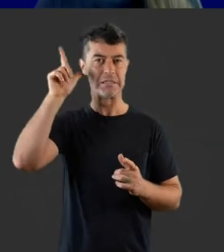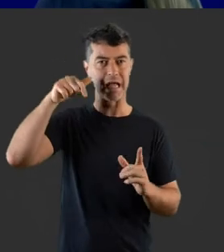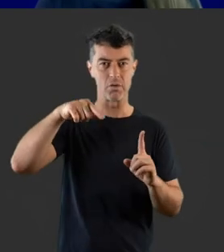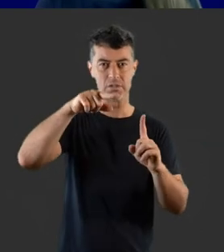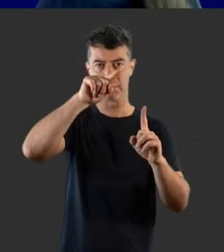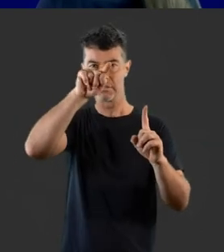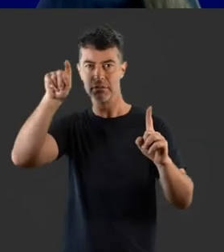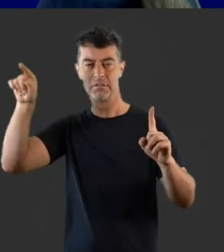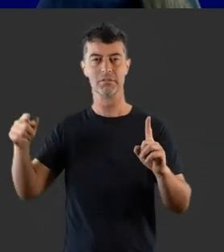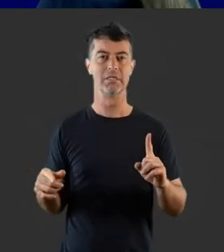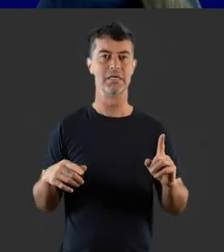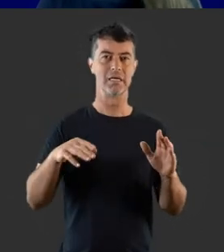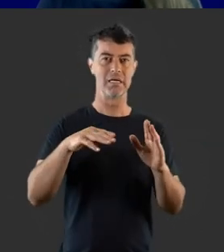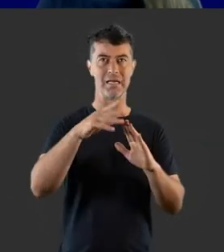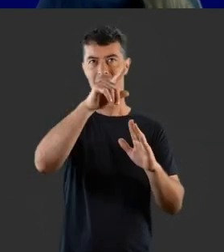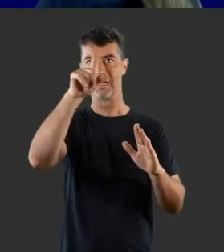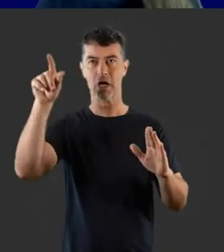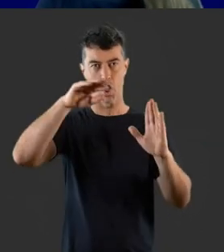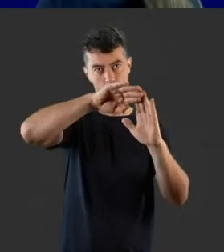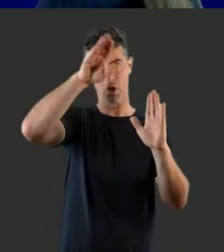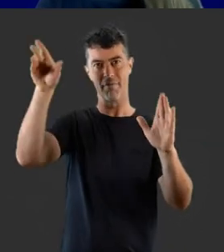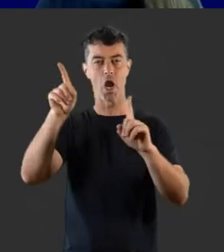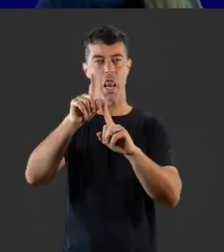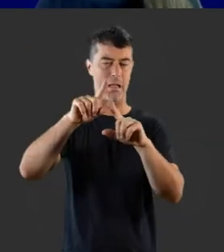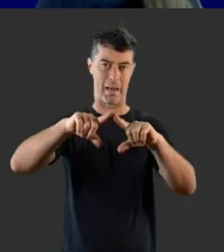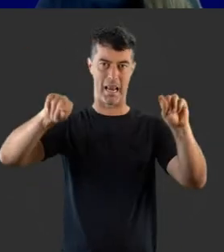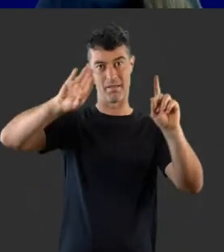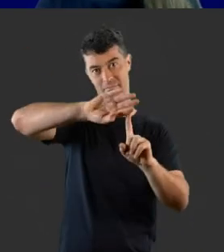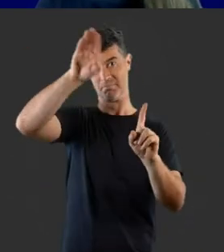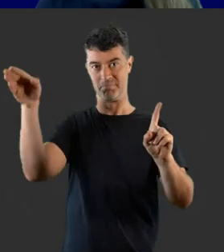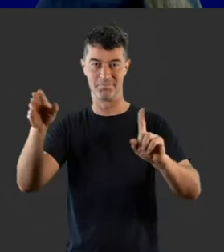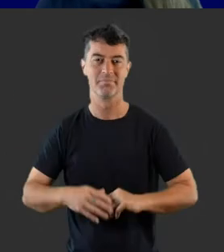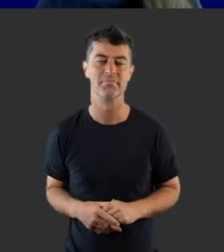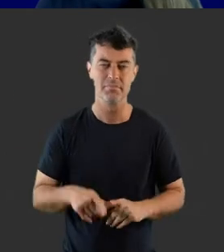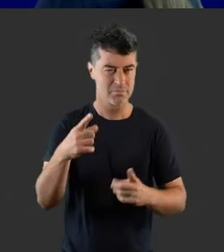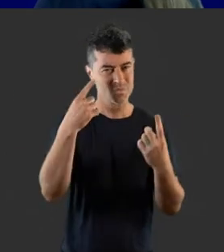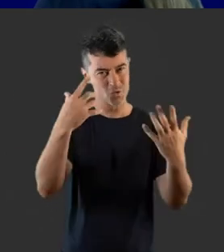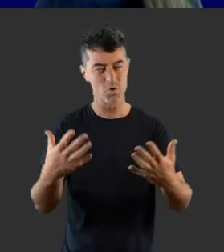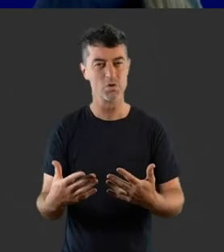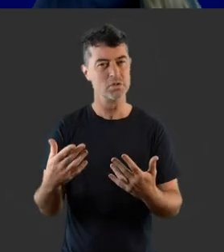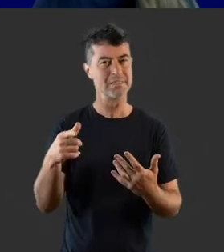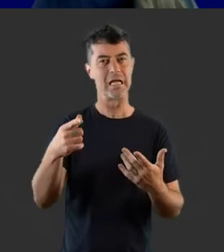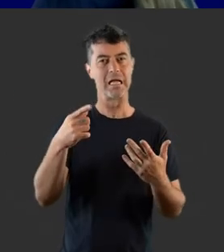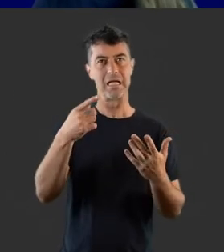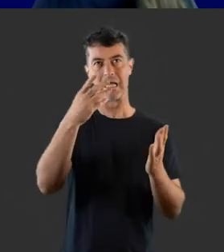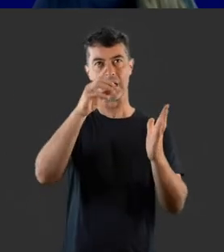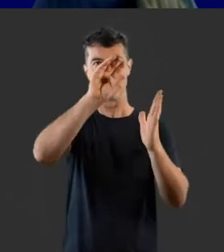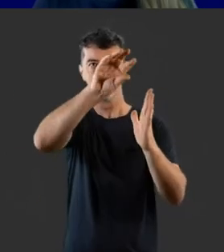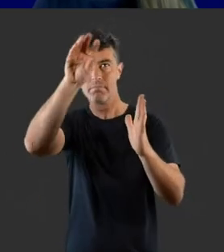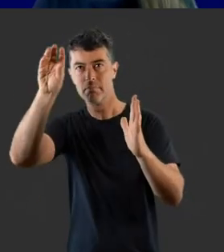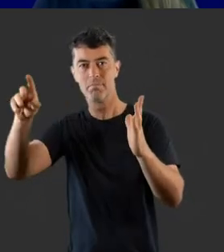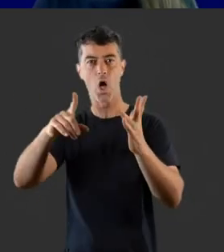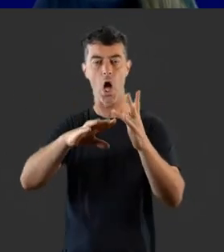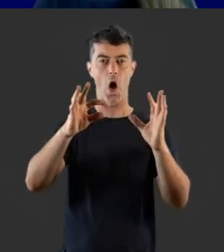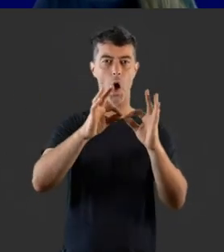scattered across the top third of the graph sitting in a shape that is curved up like a banana. The graph also contains images